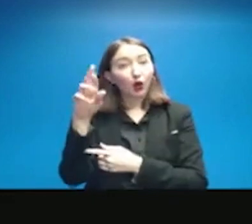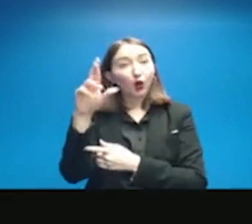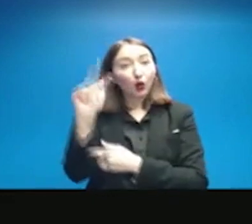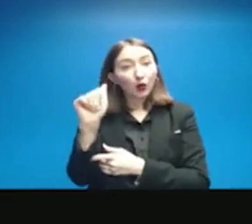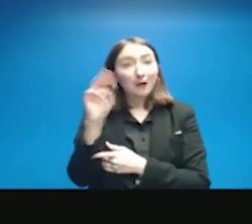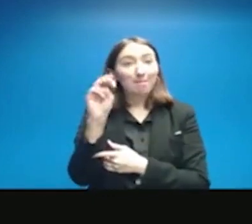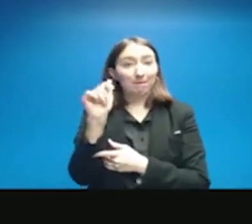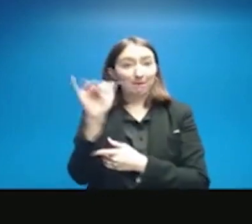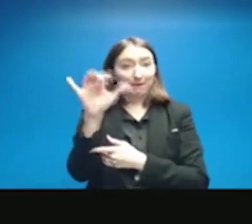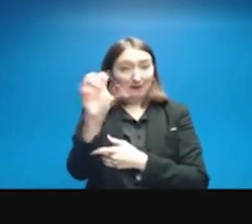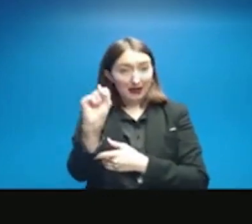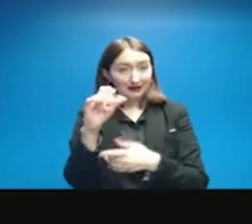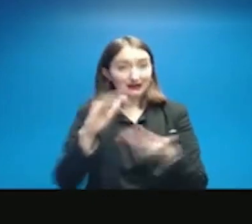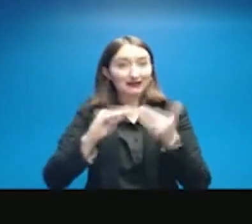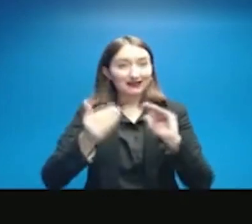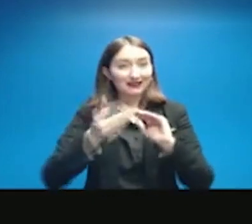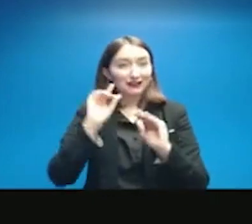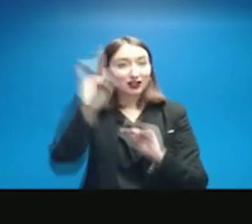Public Affairs. Thank you.